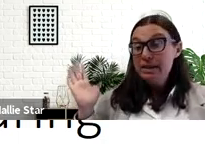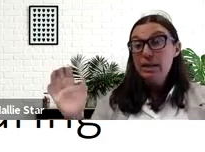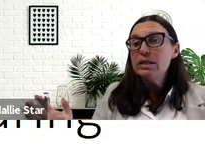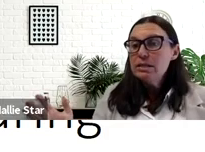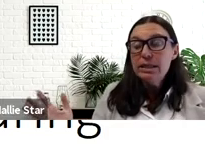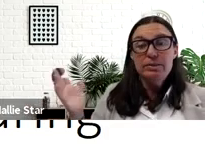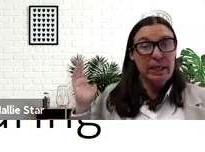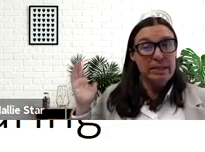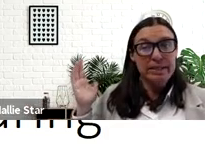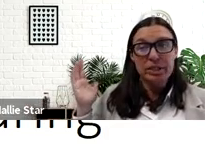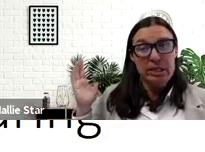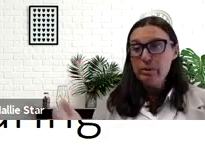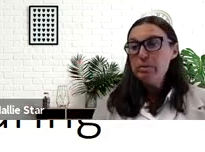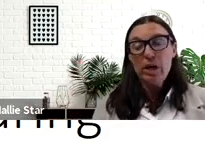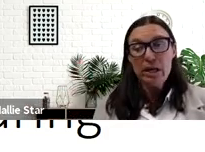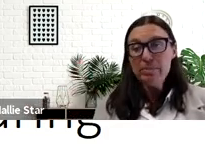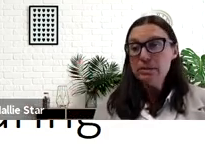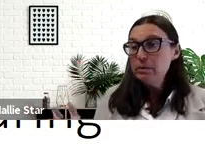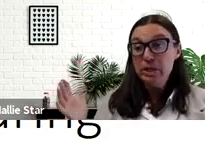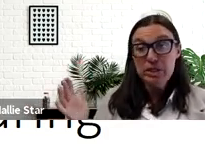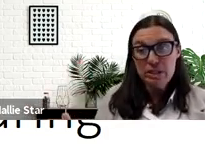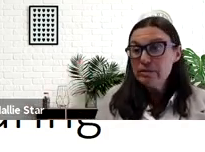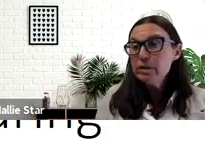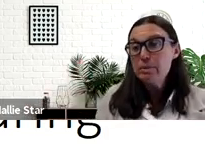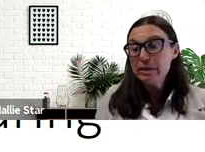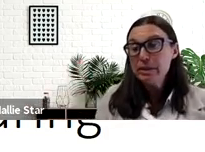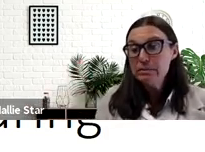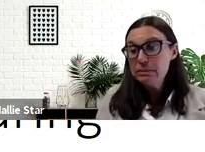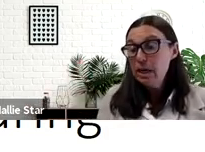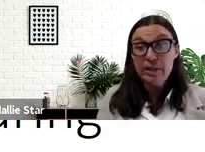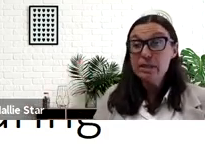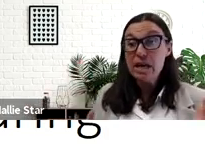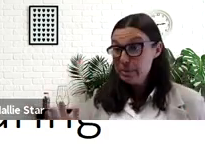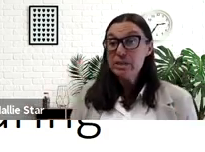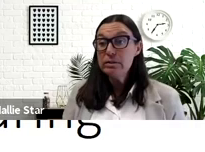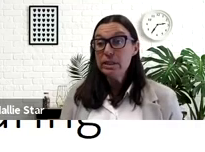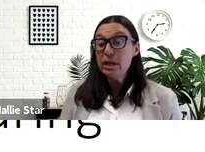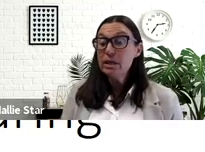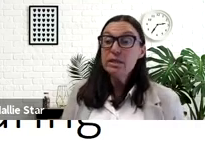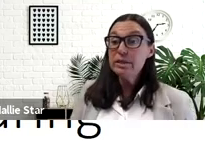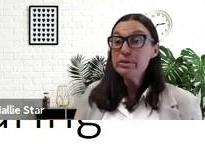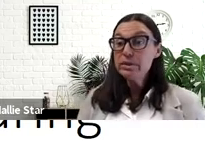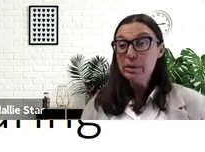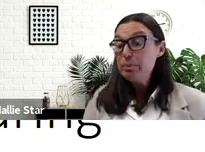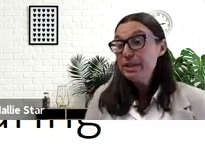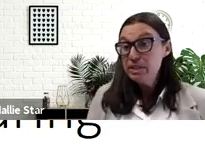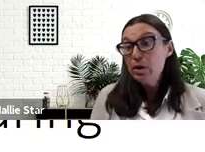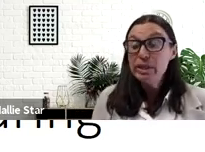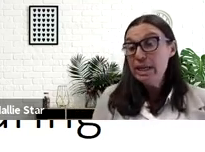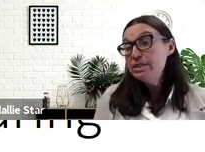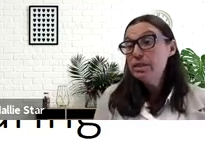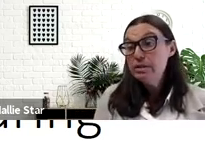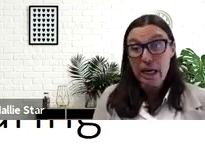And I think honestly, because it had just never been brought up, we just never thought about it. That is absolutely not an excuse, but